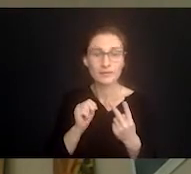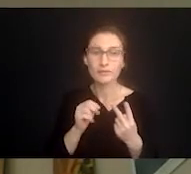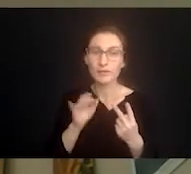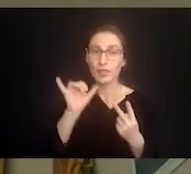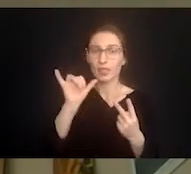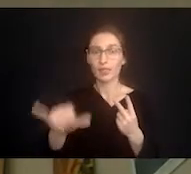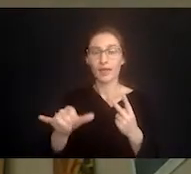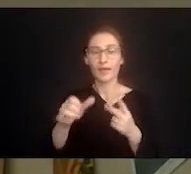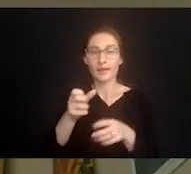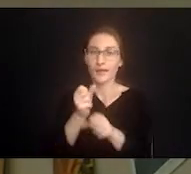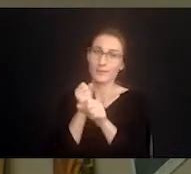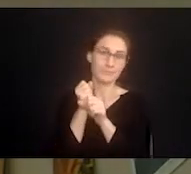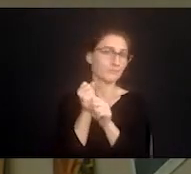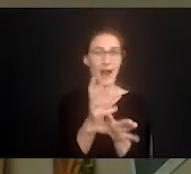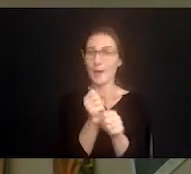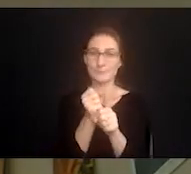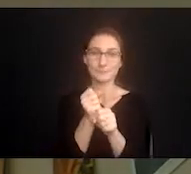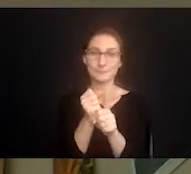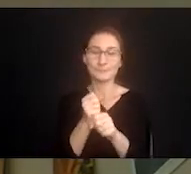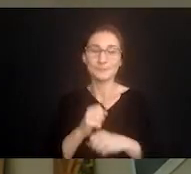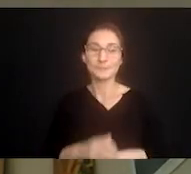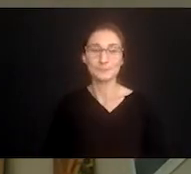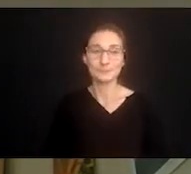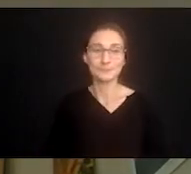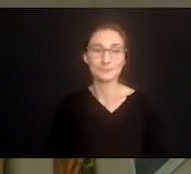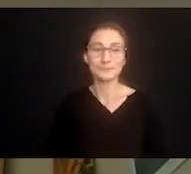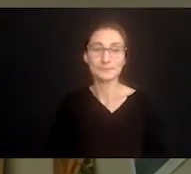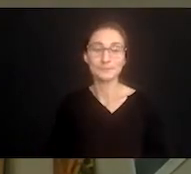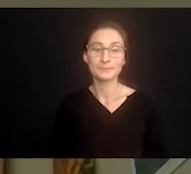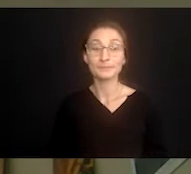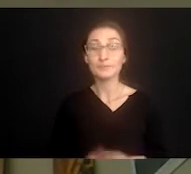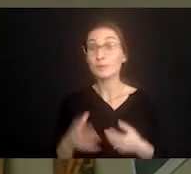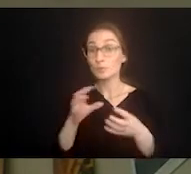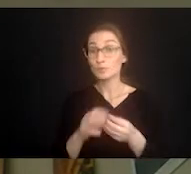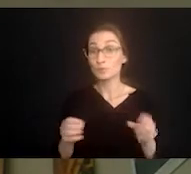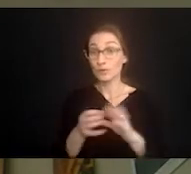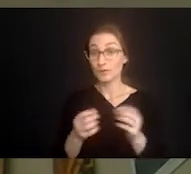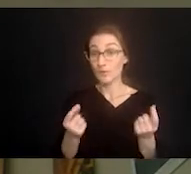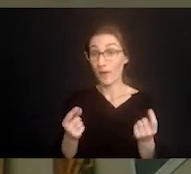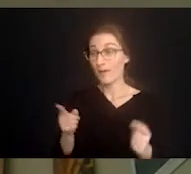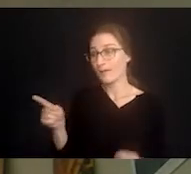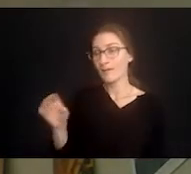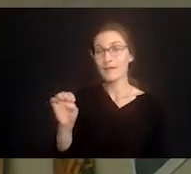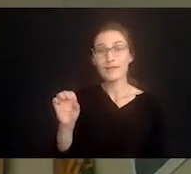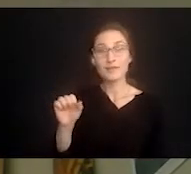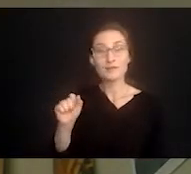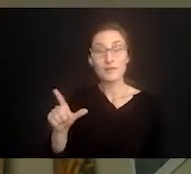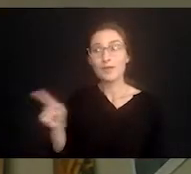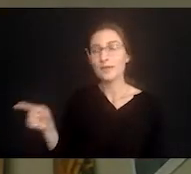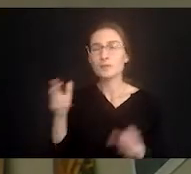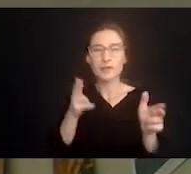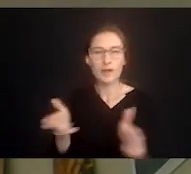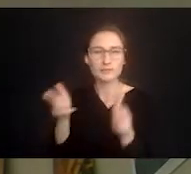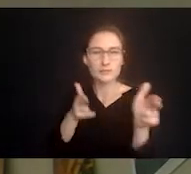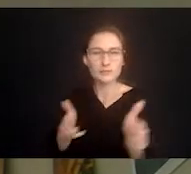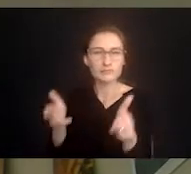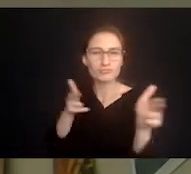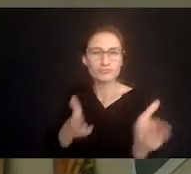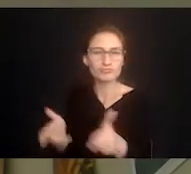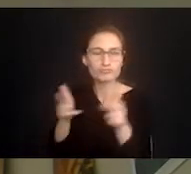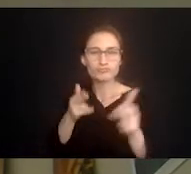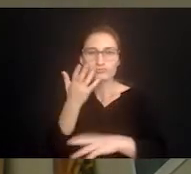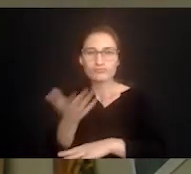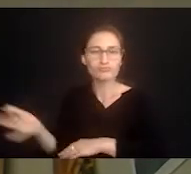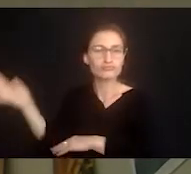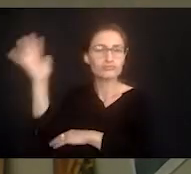really make for a fatal flaw and they did for Esau. The story goes that Esau spent the day hunting. It was something that he excelled